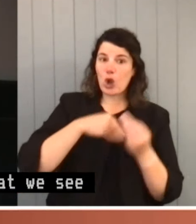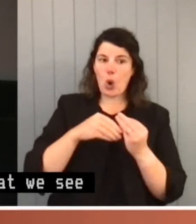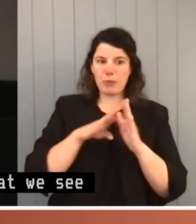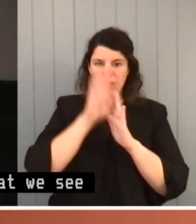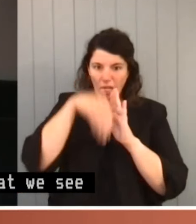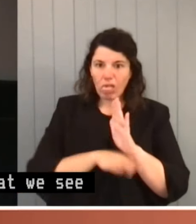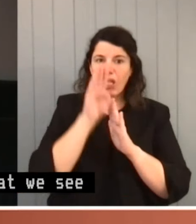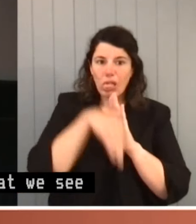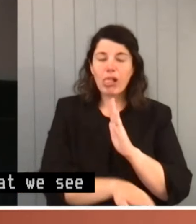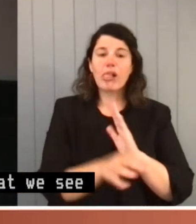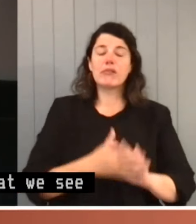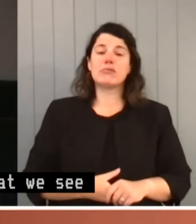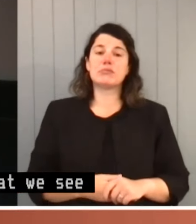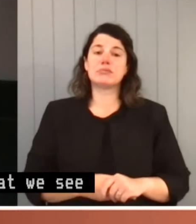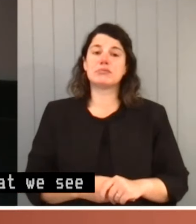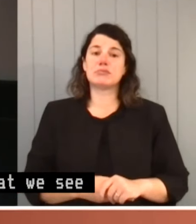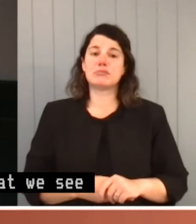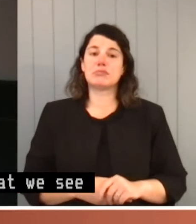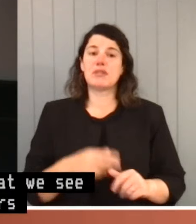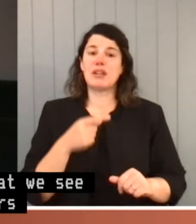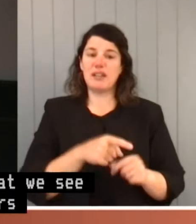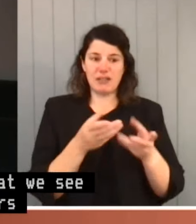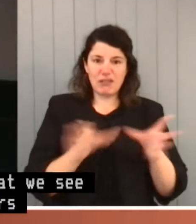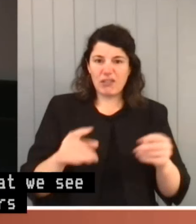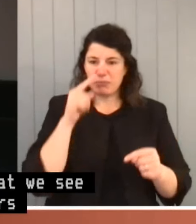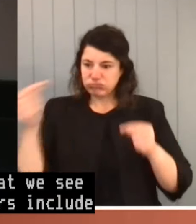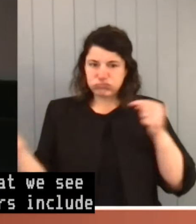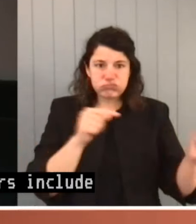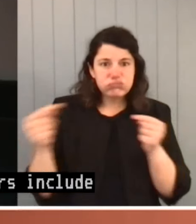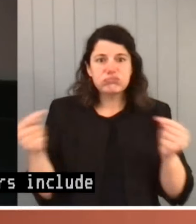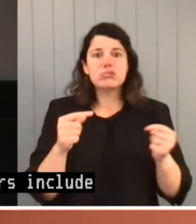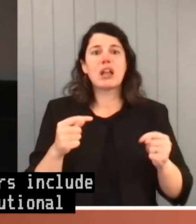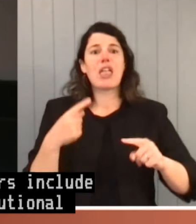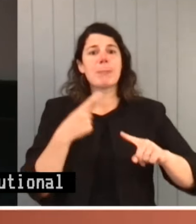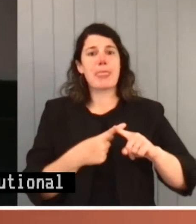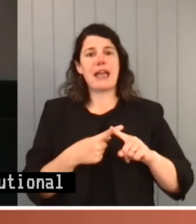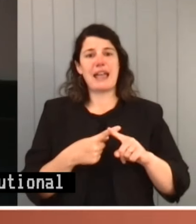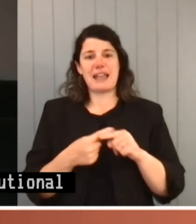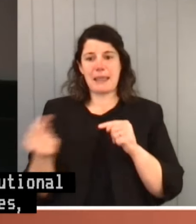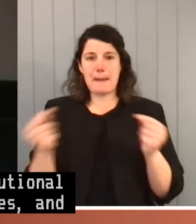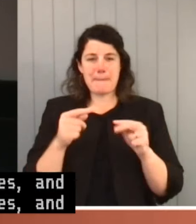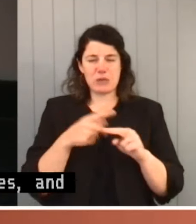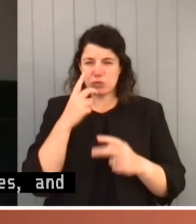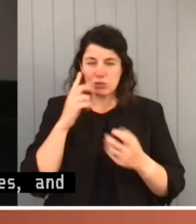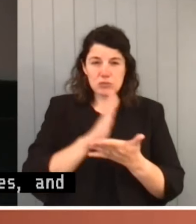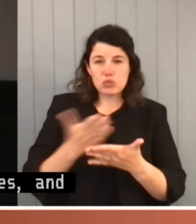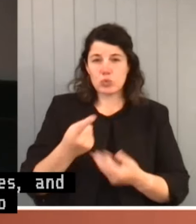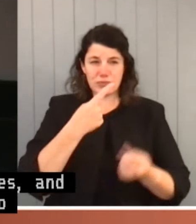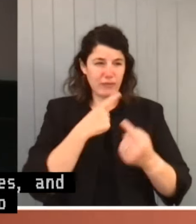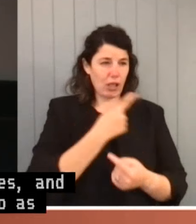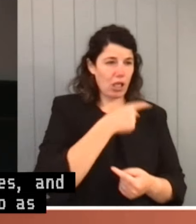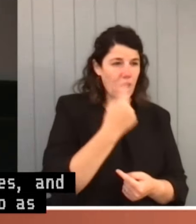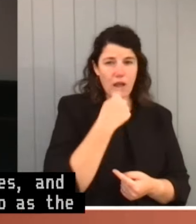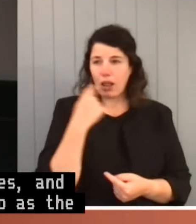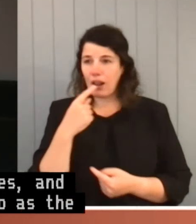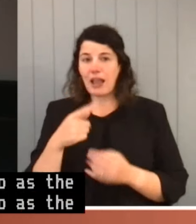institutional shortcomings, class divides and what the report referred to as the battle for truth. Social media plays a